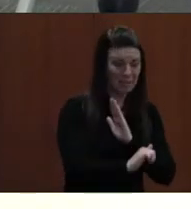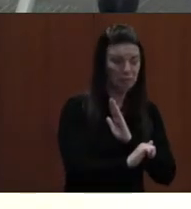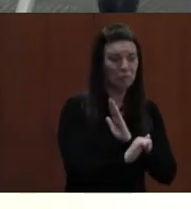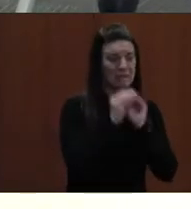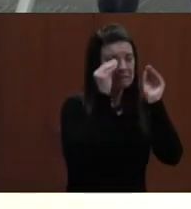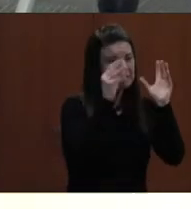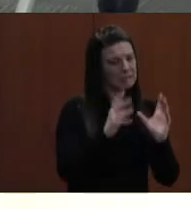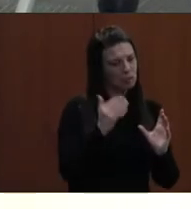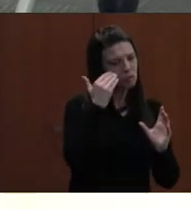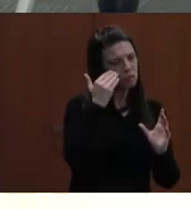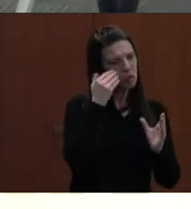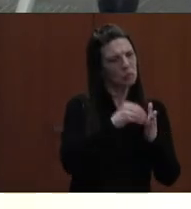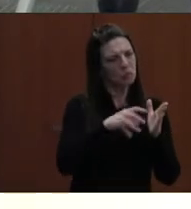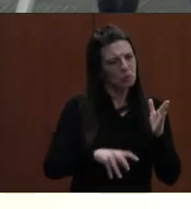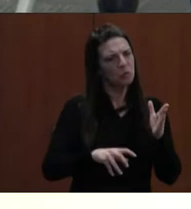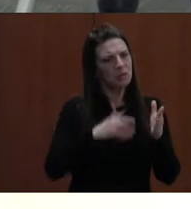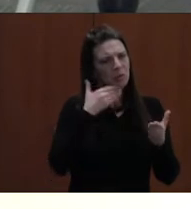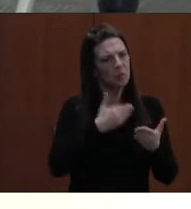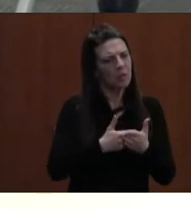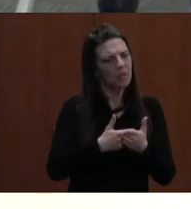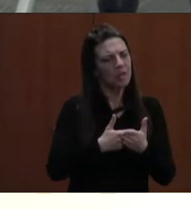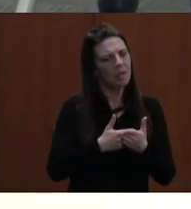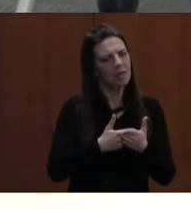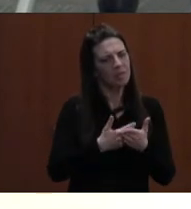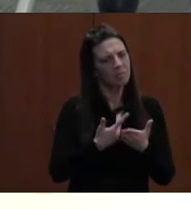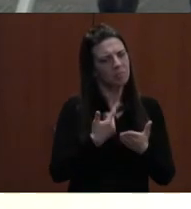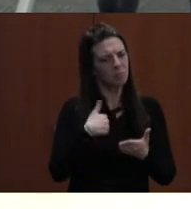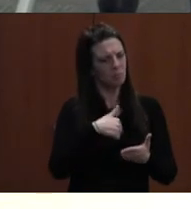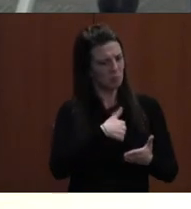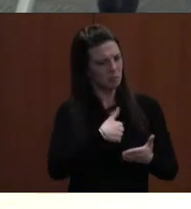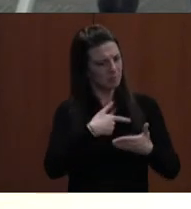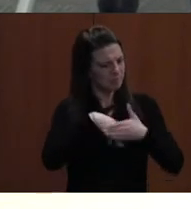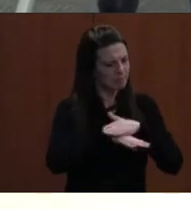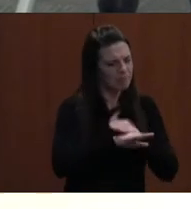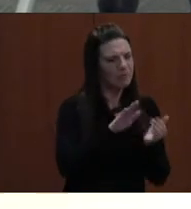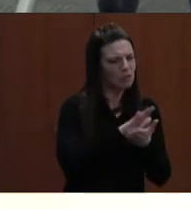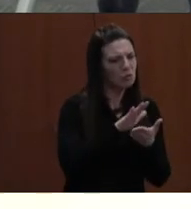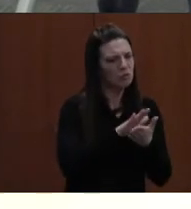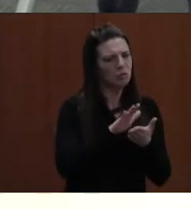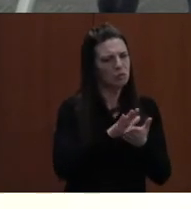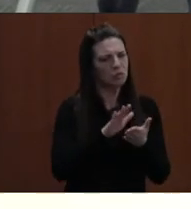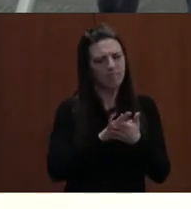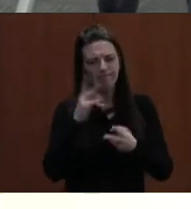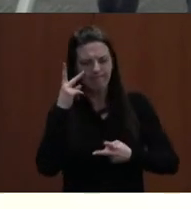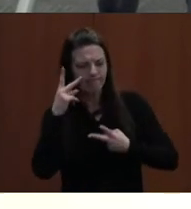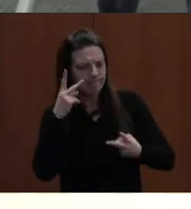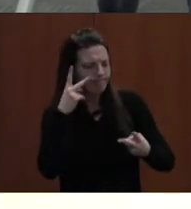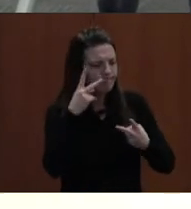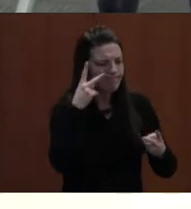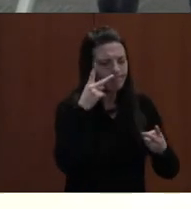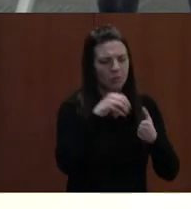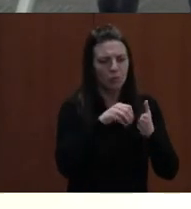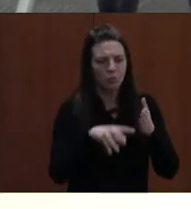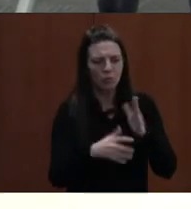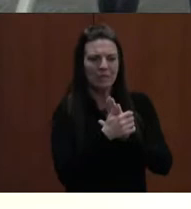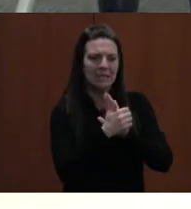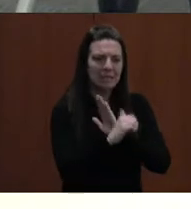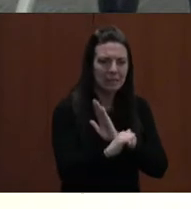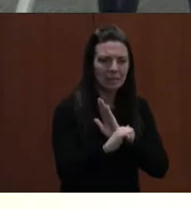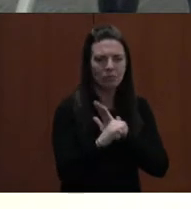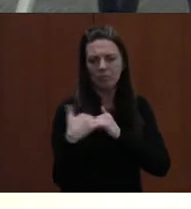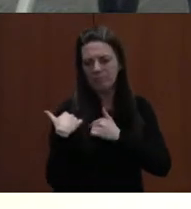We've been back with them for the better part of a year. We see where they are, where they're going, where they've been.